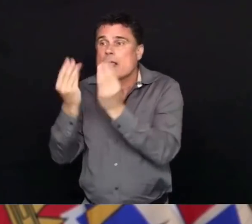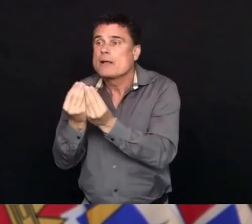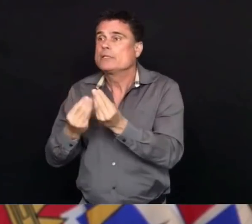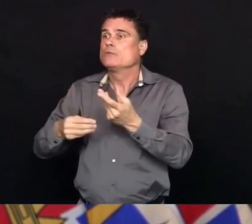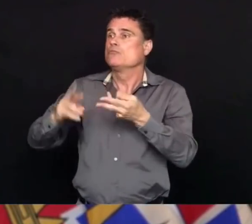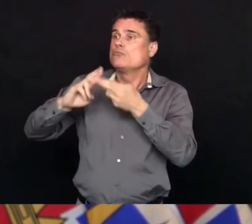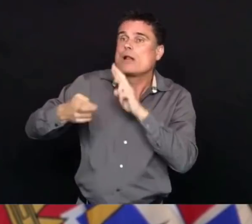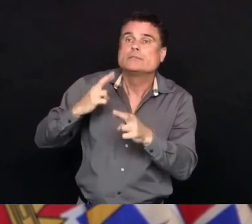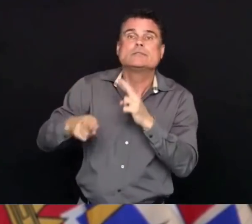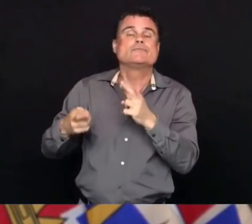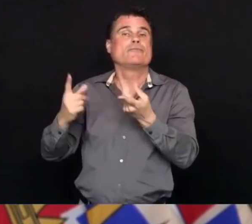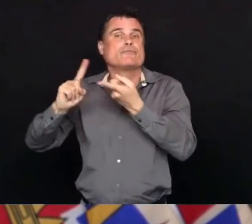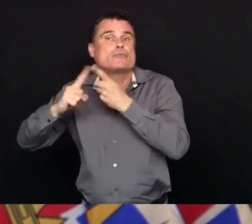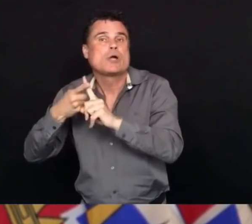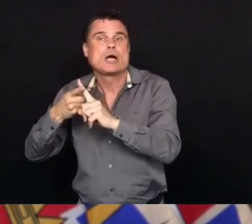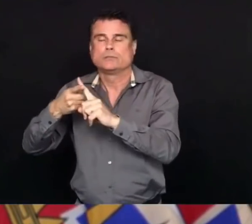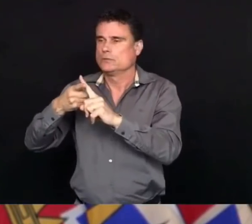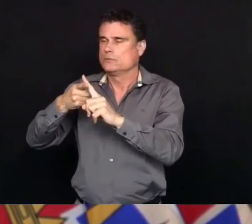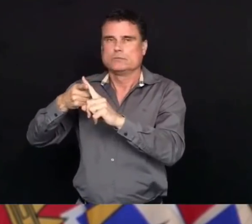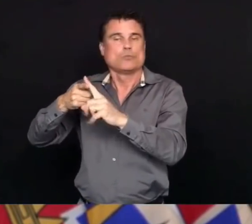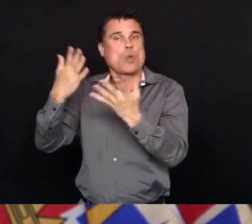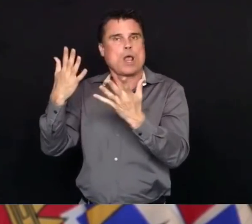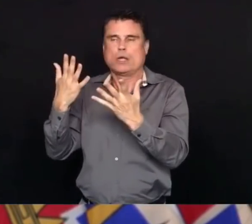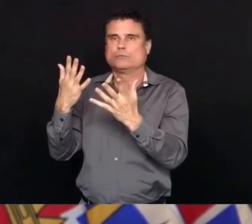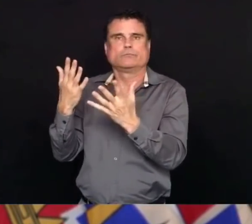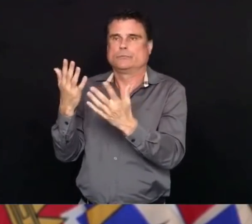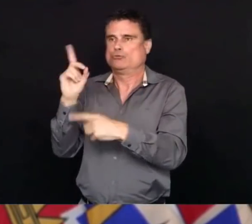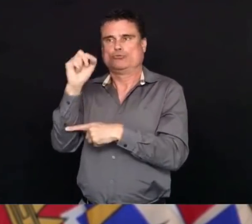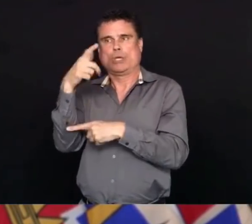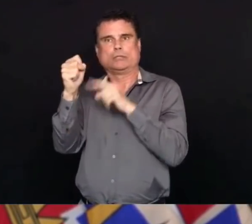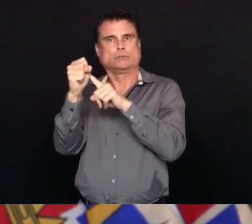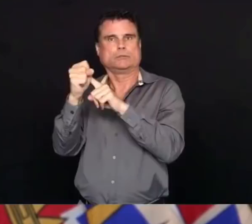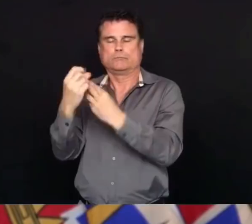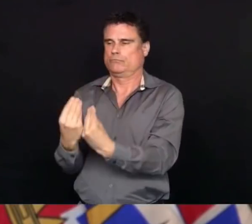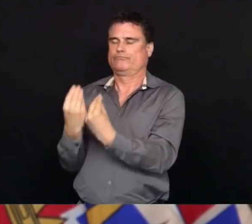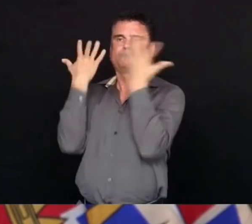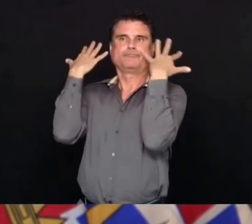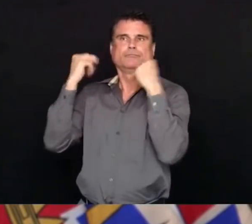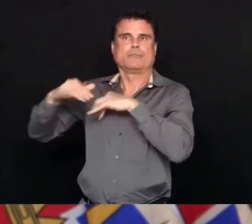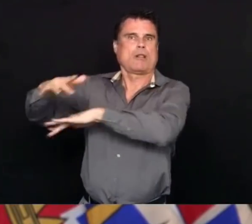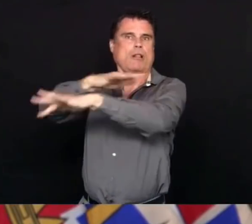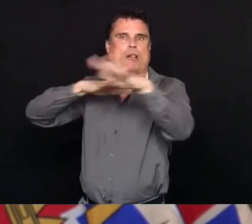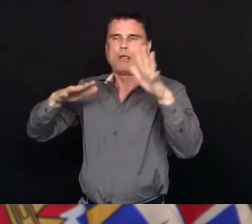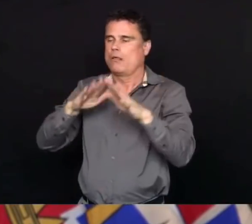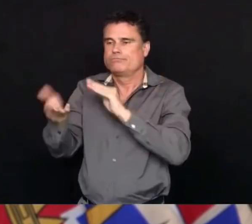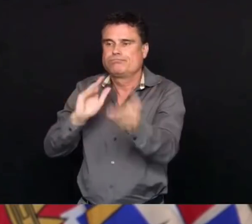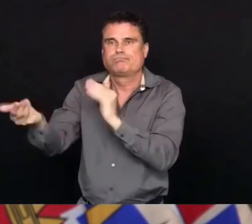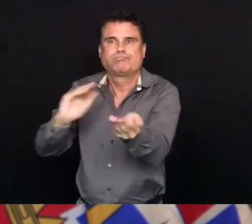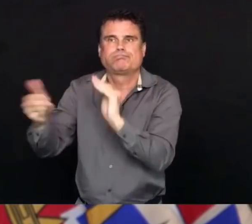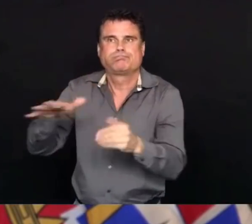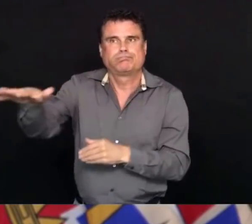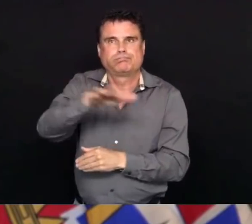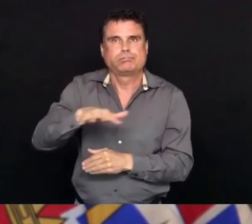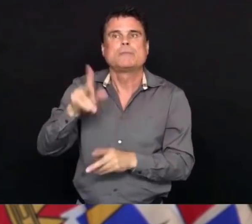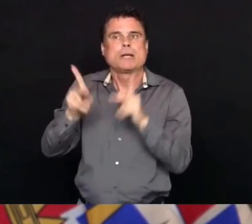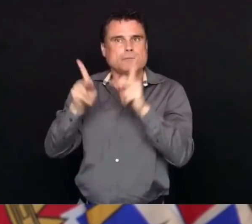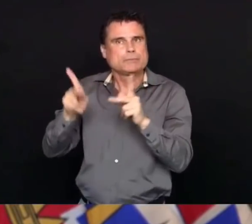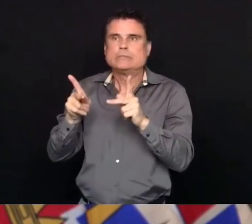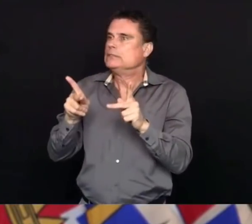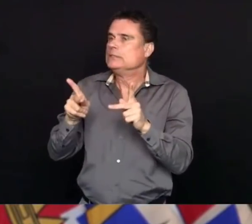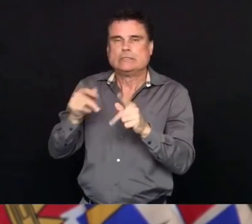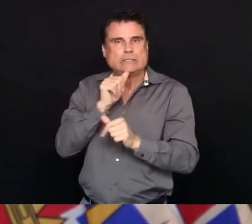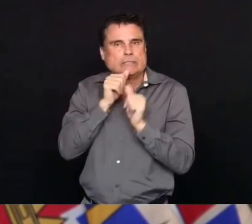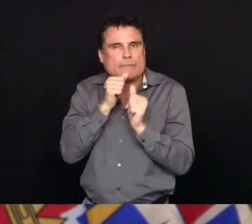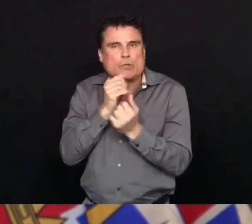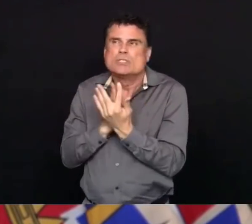continue to be acutely aware of the suffering and loss that is being felt by people who use drugs, by their families and by their communities.